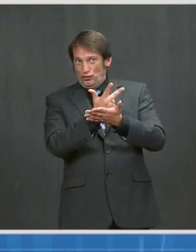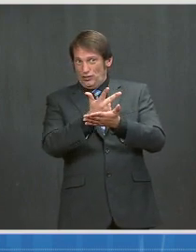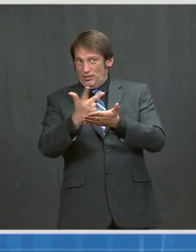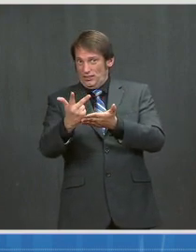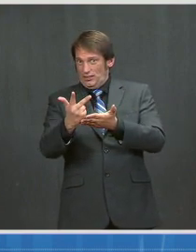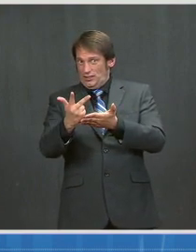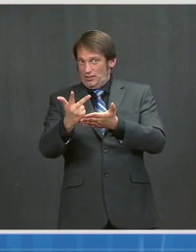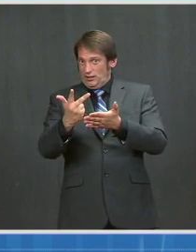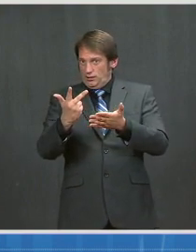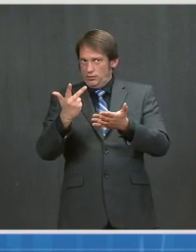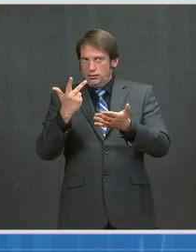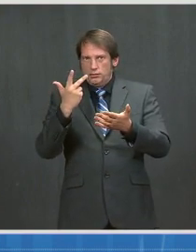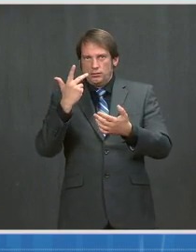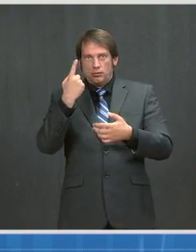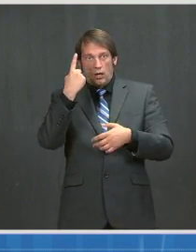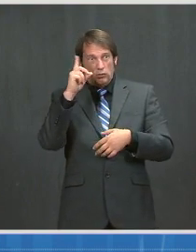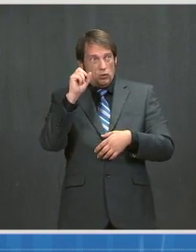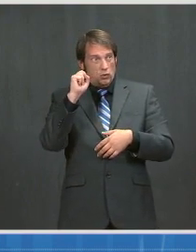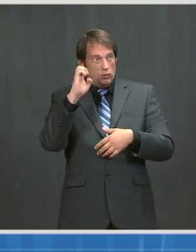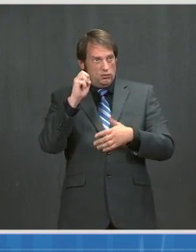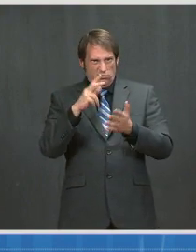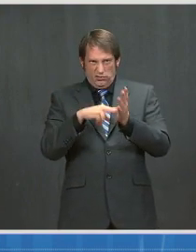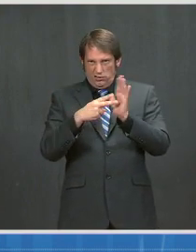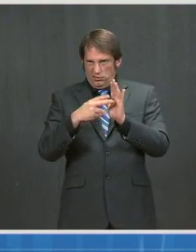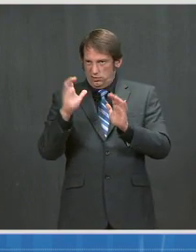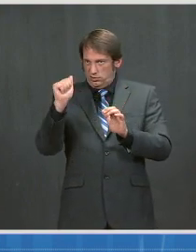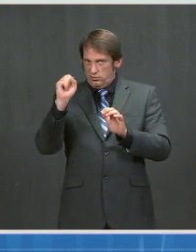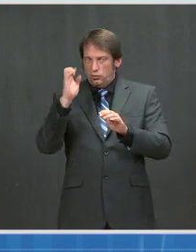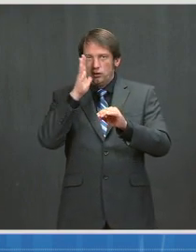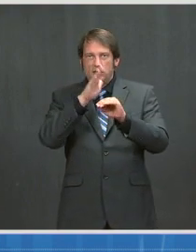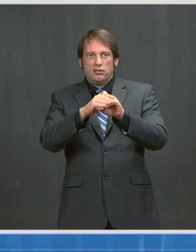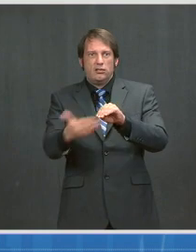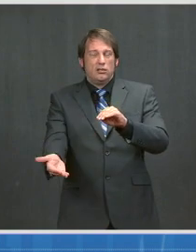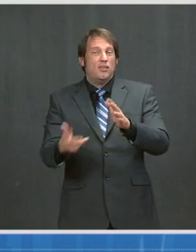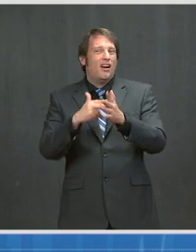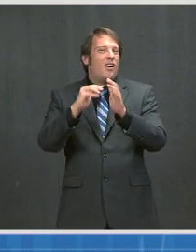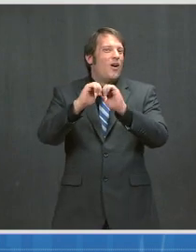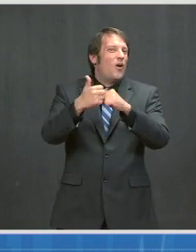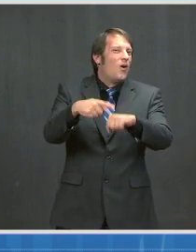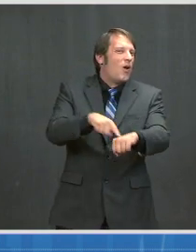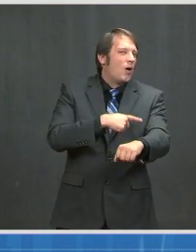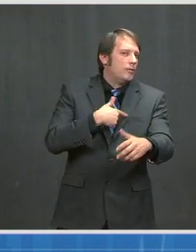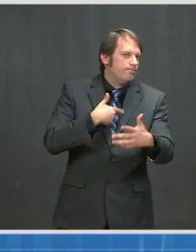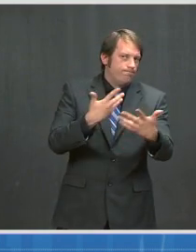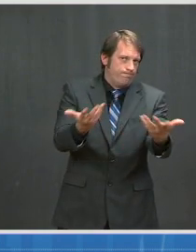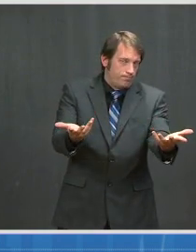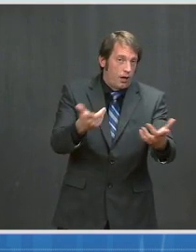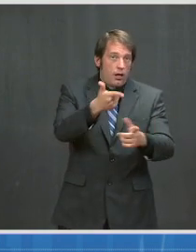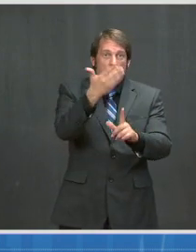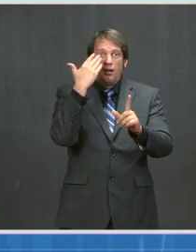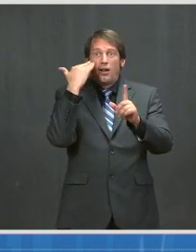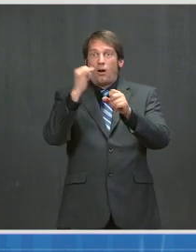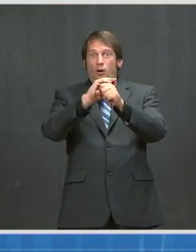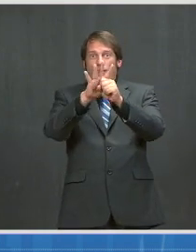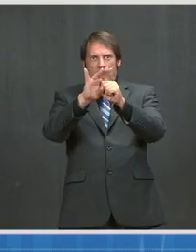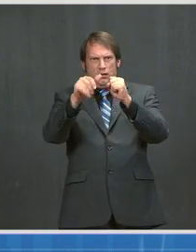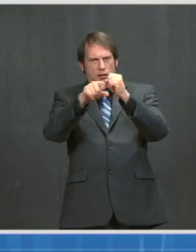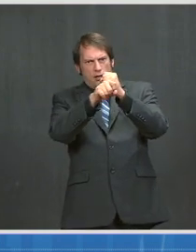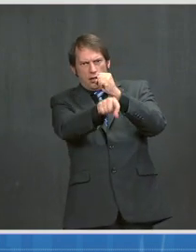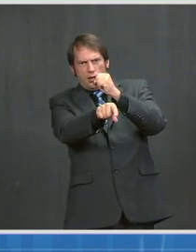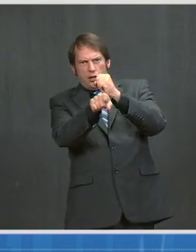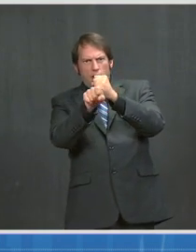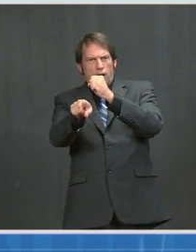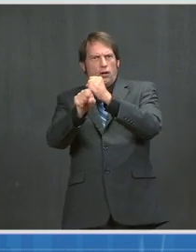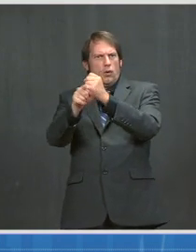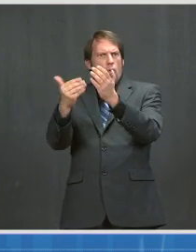how long does it last? And when you're dealing with variants that clearly might actually be diminished somewhat in